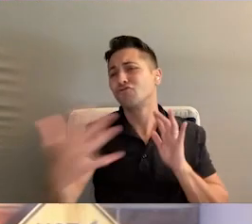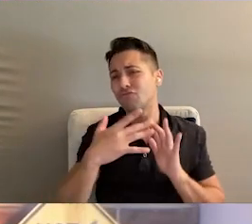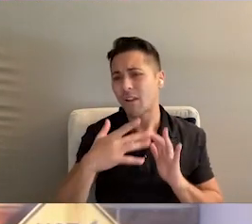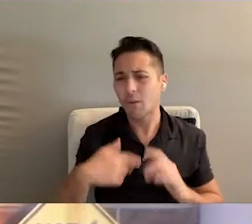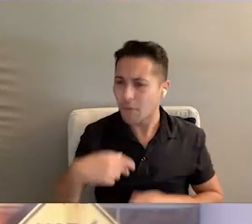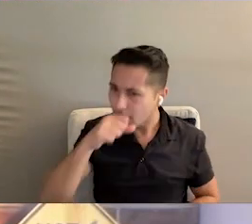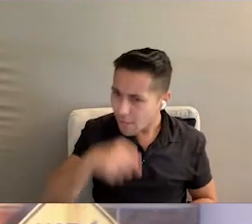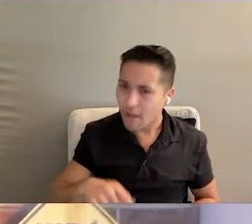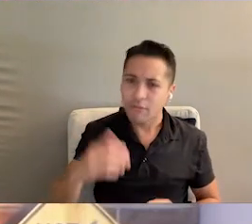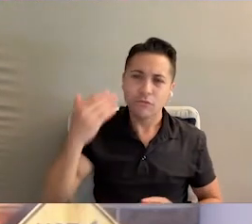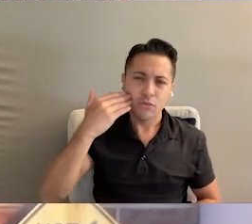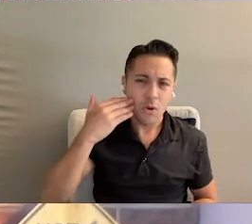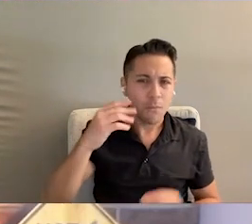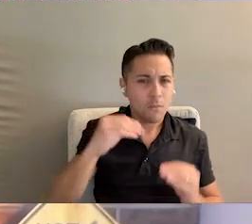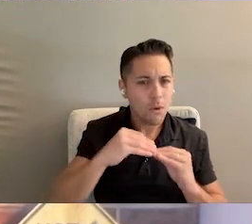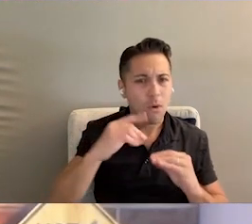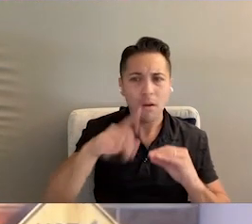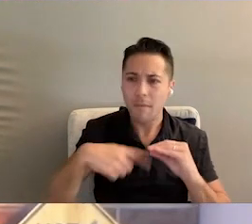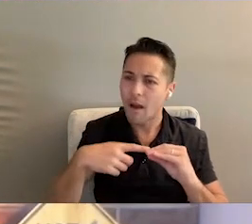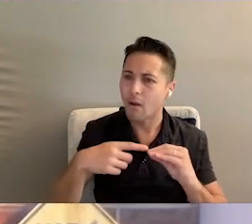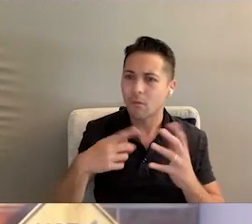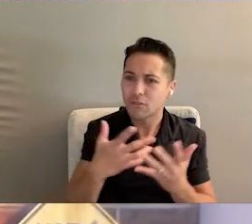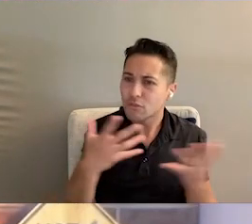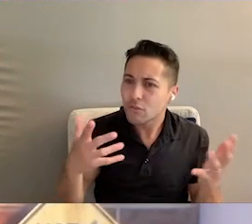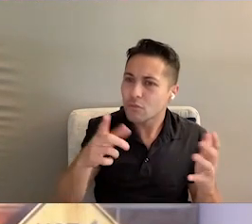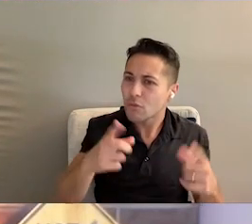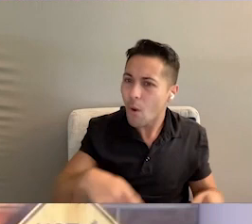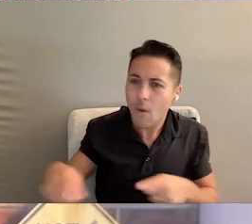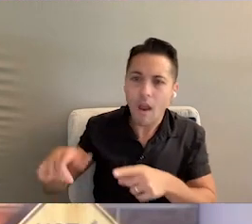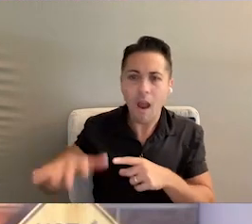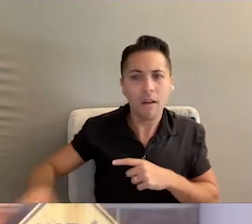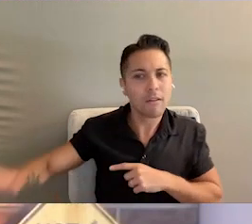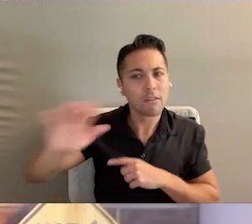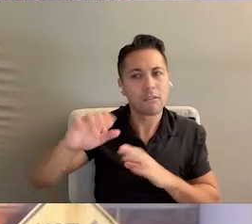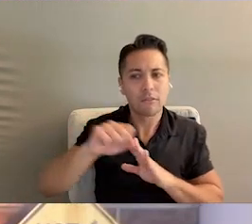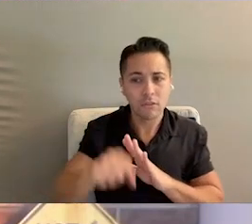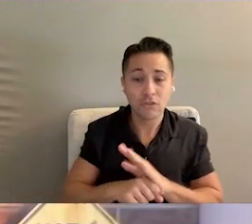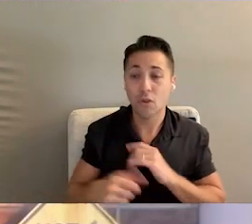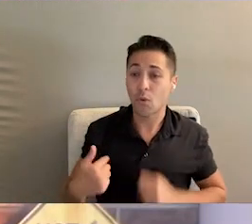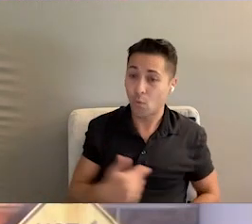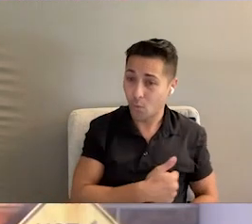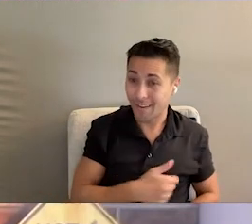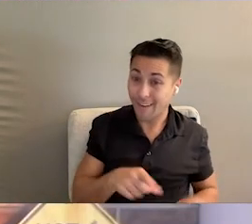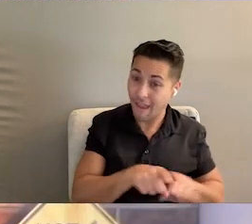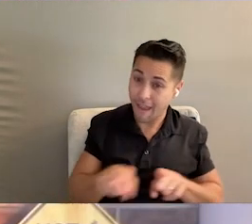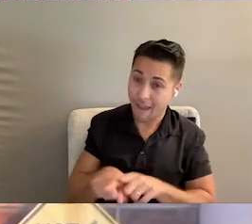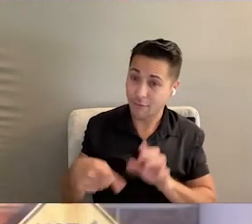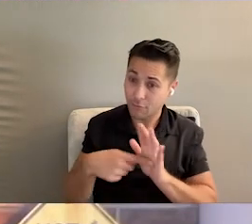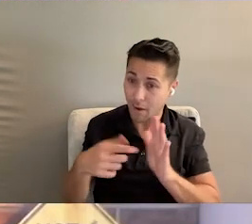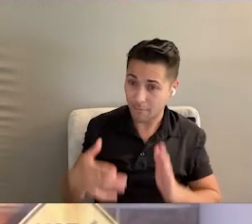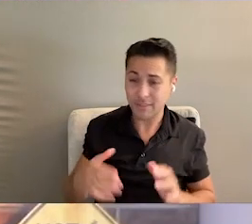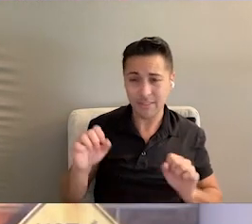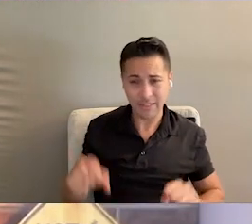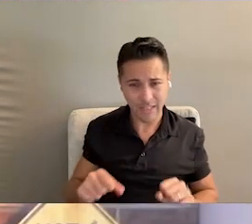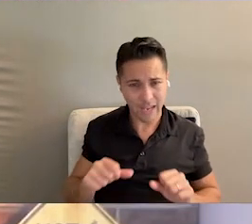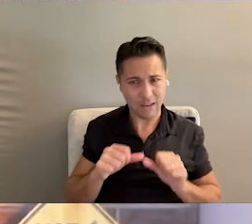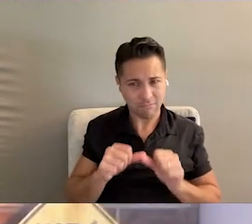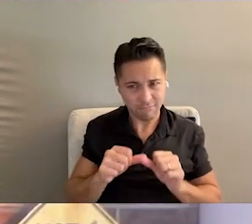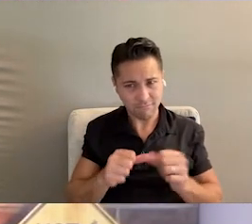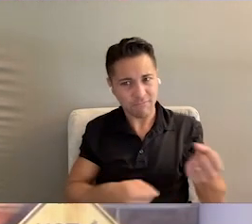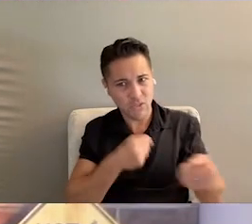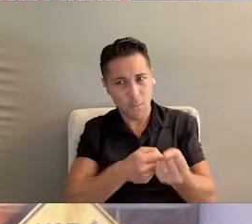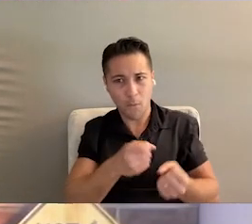I would love to learn more about the tremendous things happening around Florida. So that we as representatives of the state can act as a force